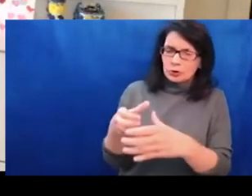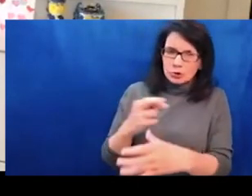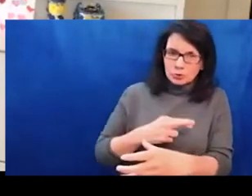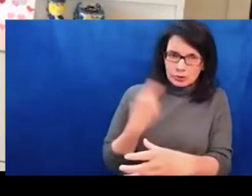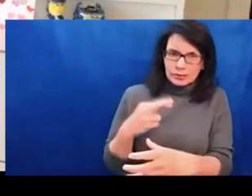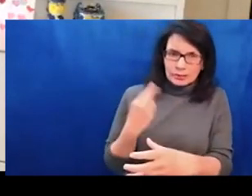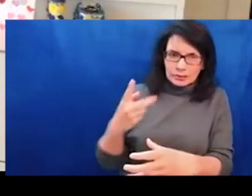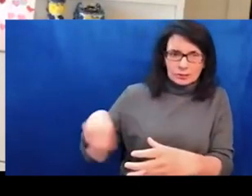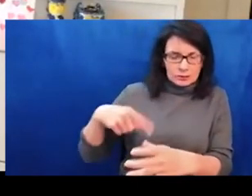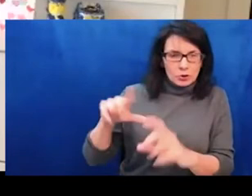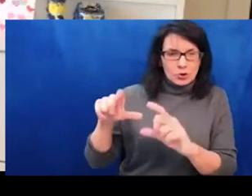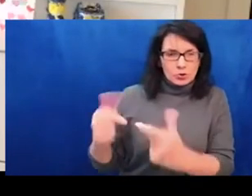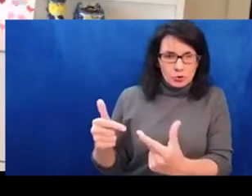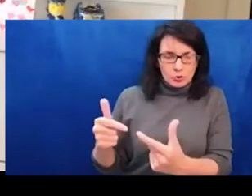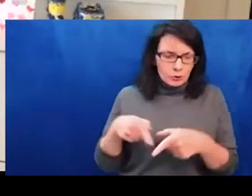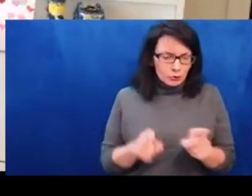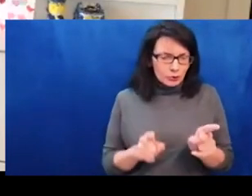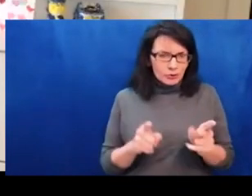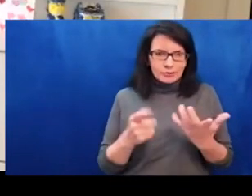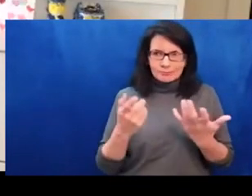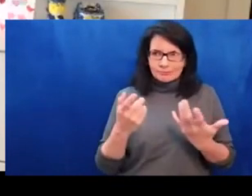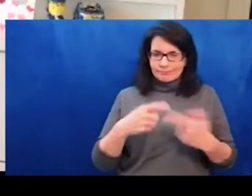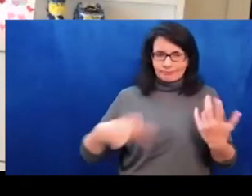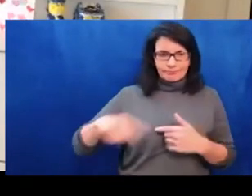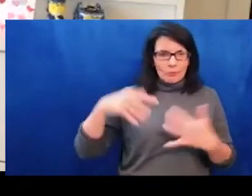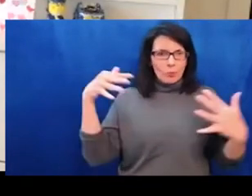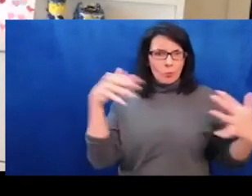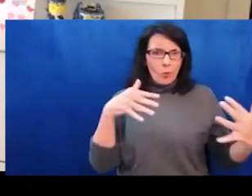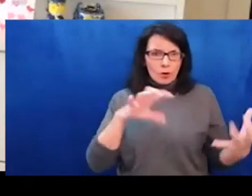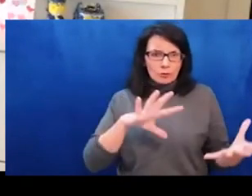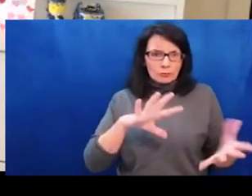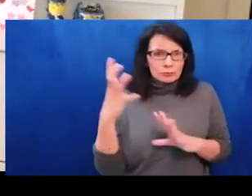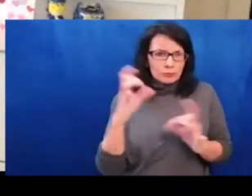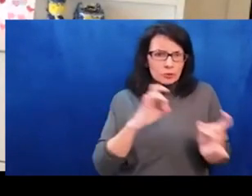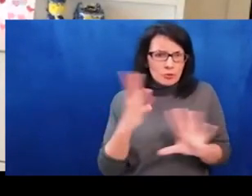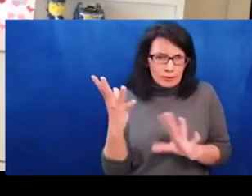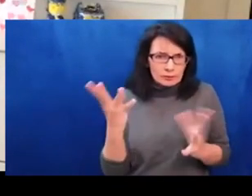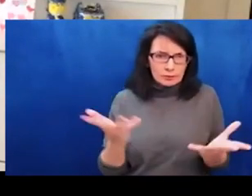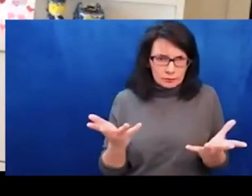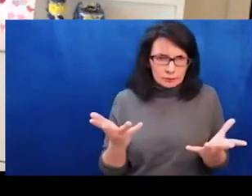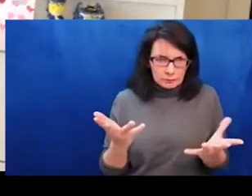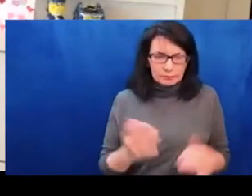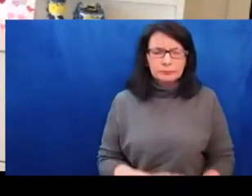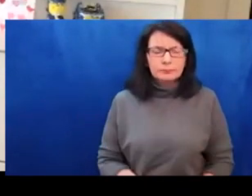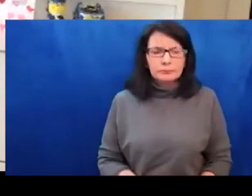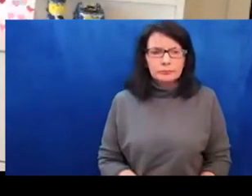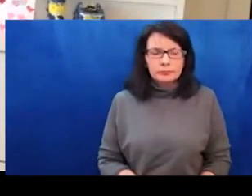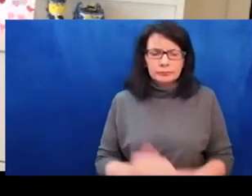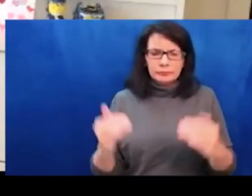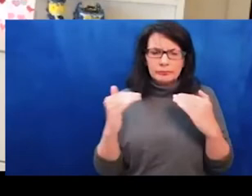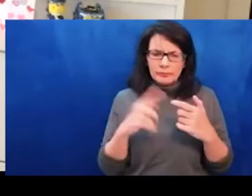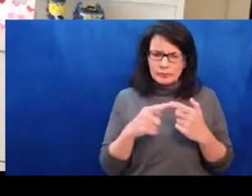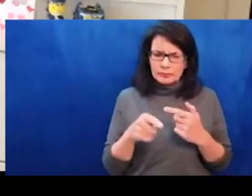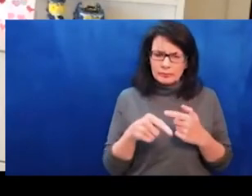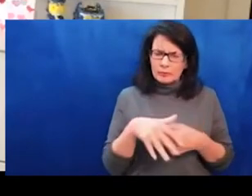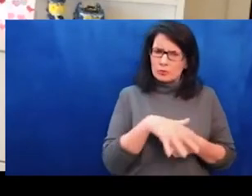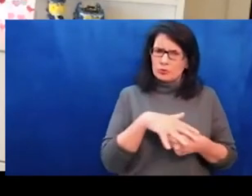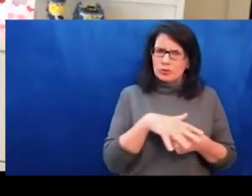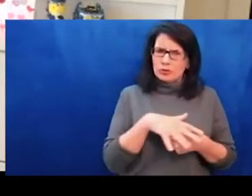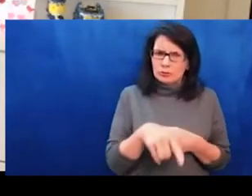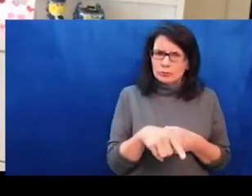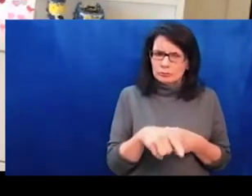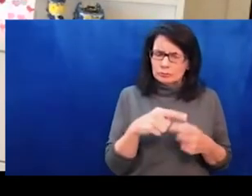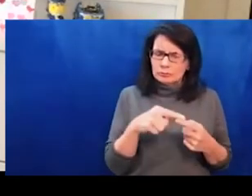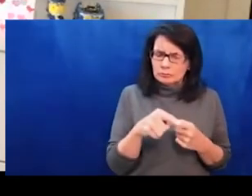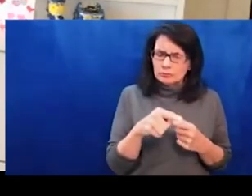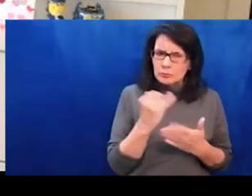weekly coordination meeting with US and international partners in the fields of arts and culture and human rights. I'm happy to put information in the chat